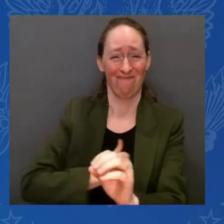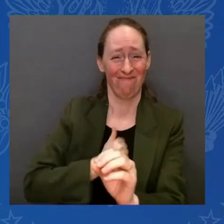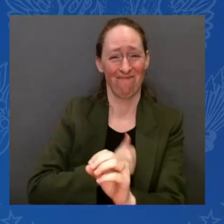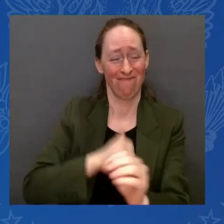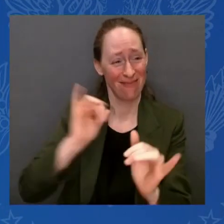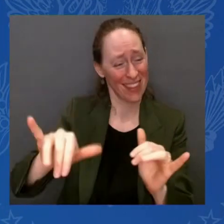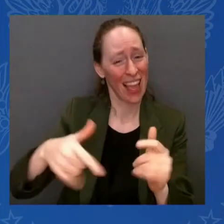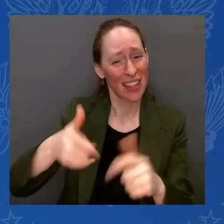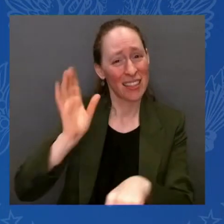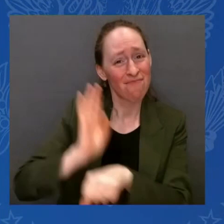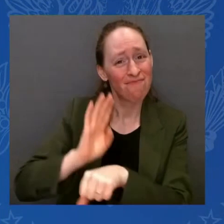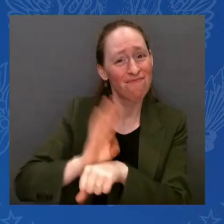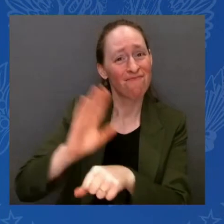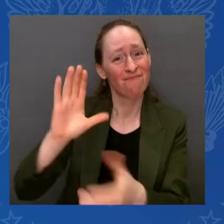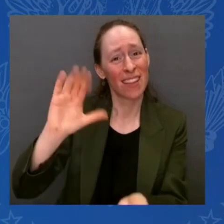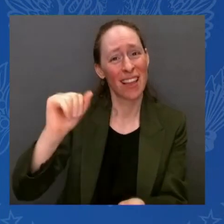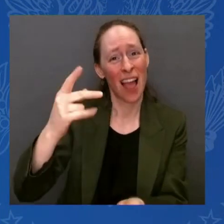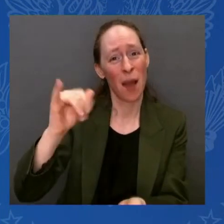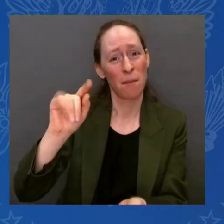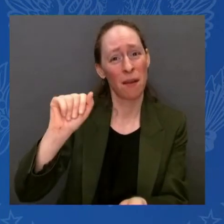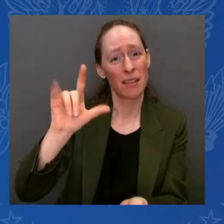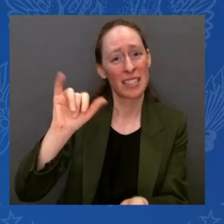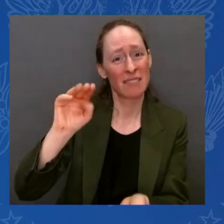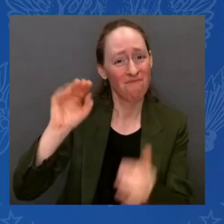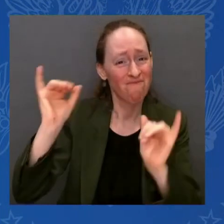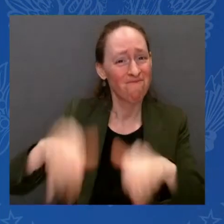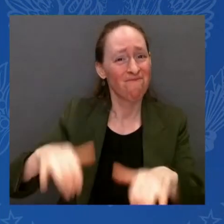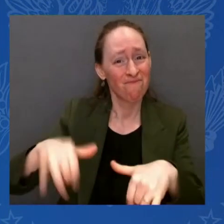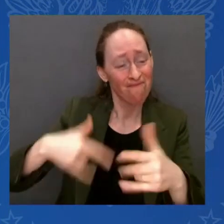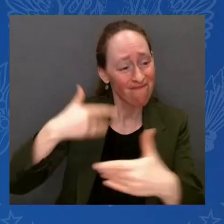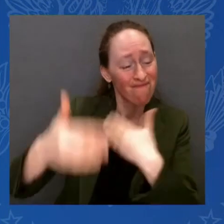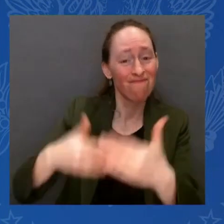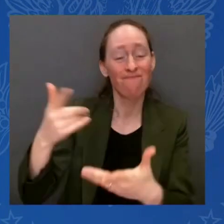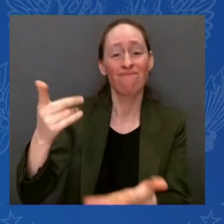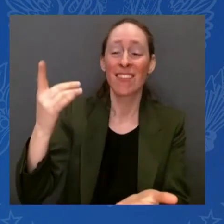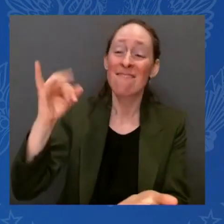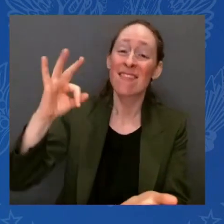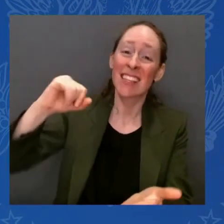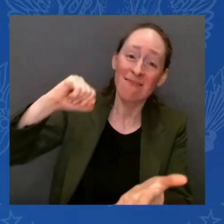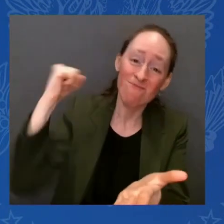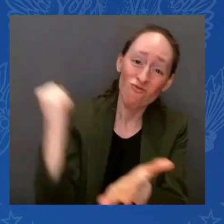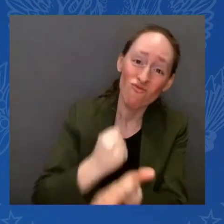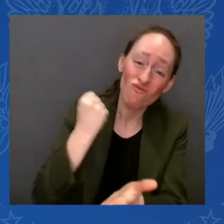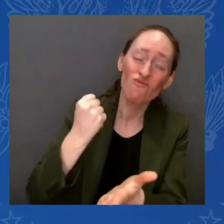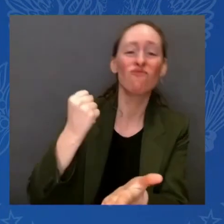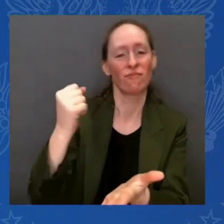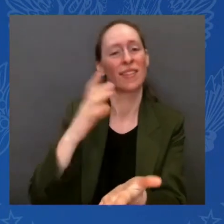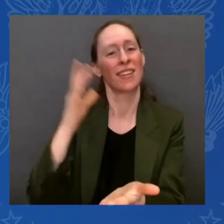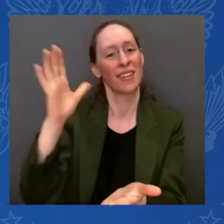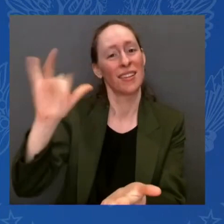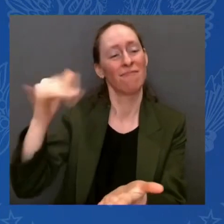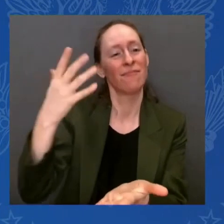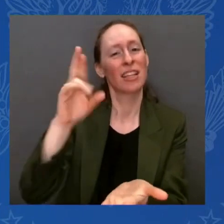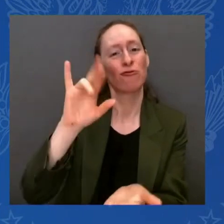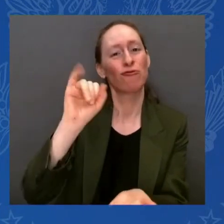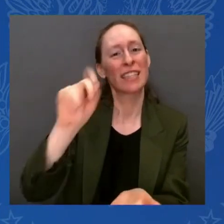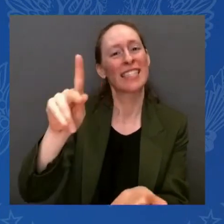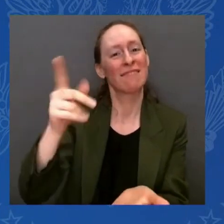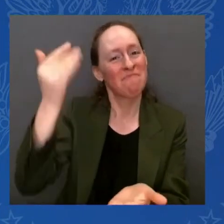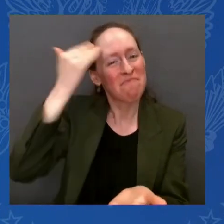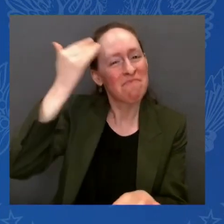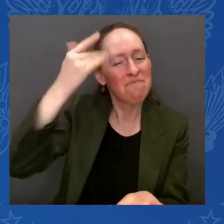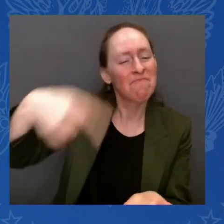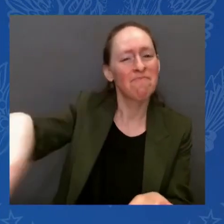there are important questions of how these banks got into the circumstance in the first place. We must get the full accounting of what happened and why